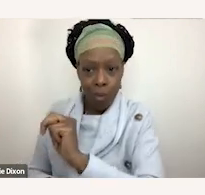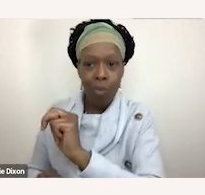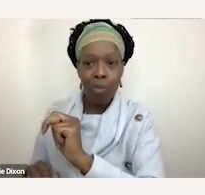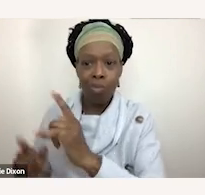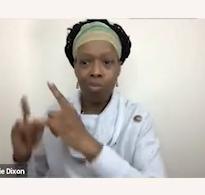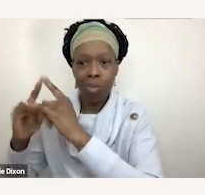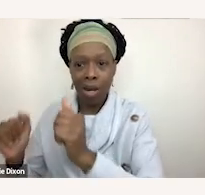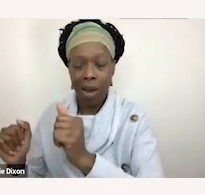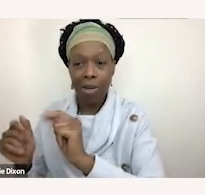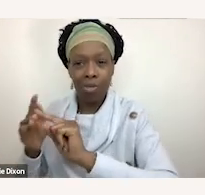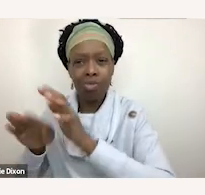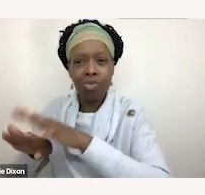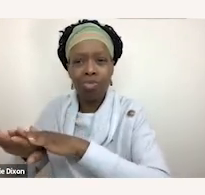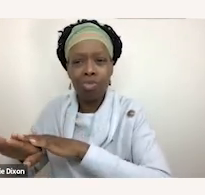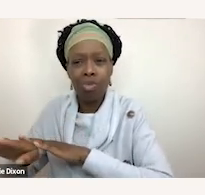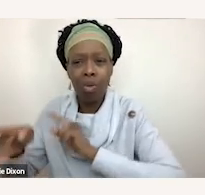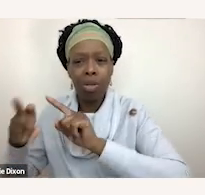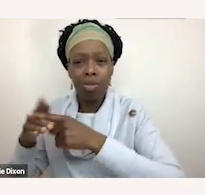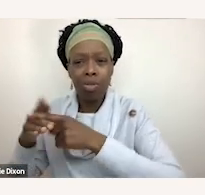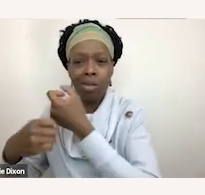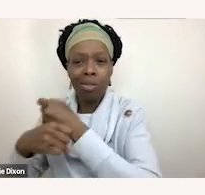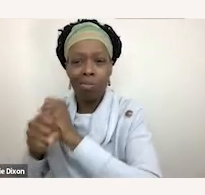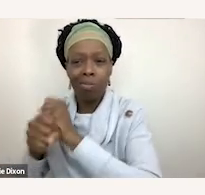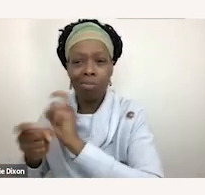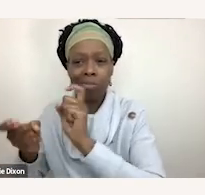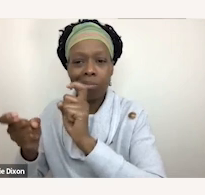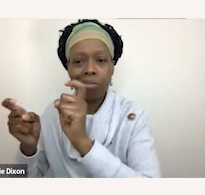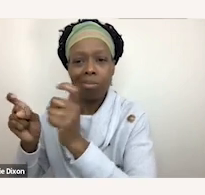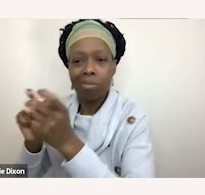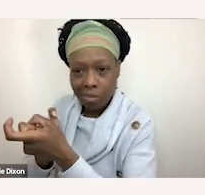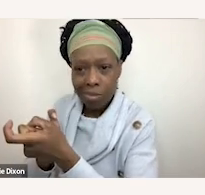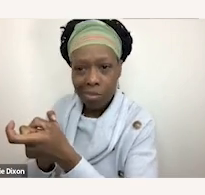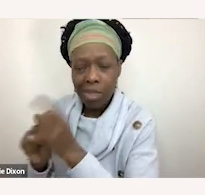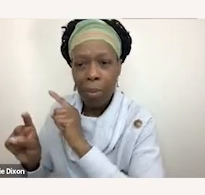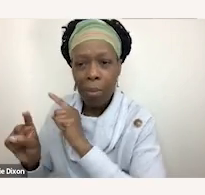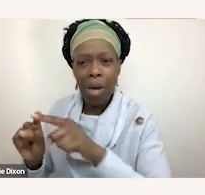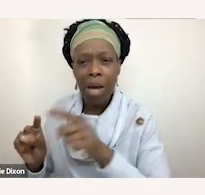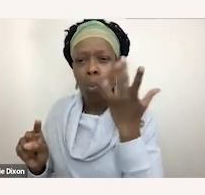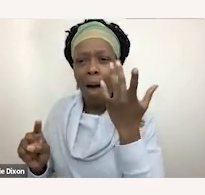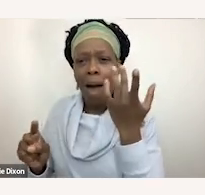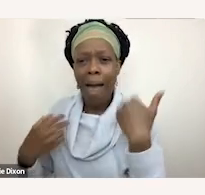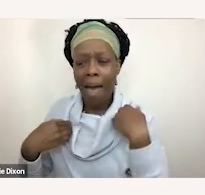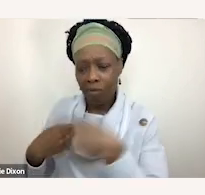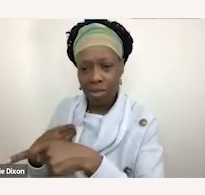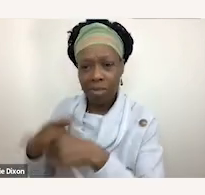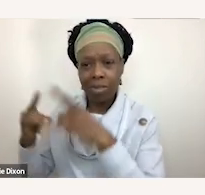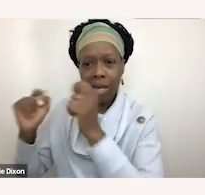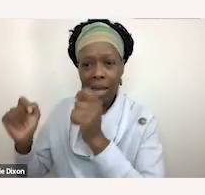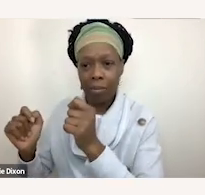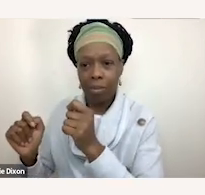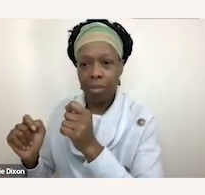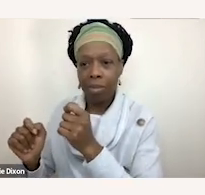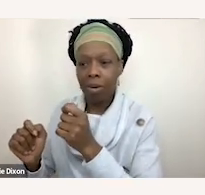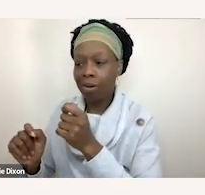change but you know really it came uh formed out of exclusion and when we think about the the who um